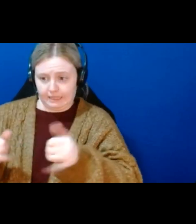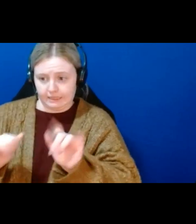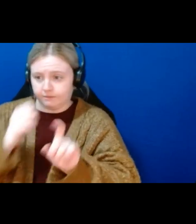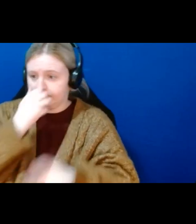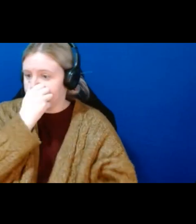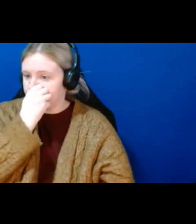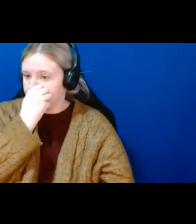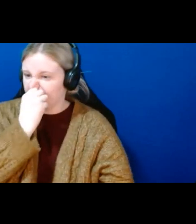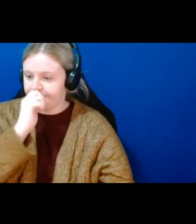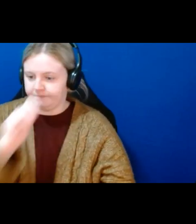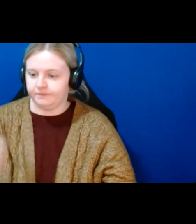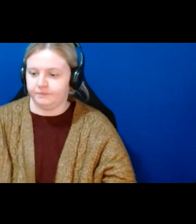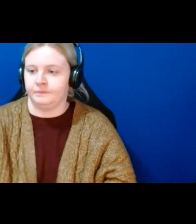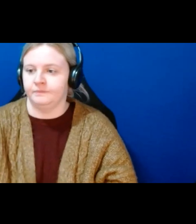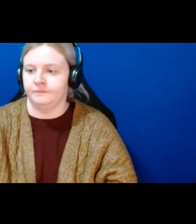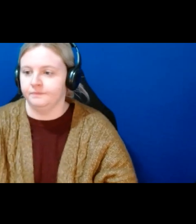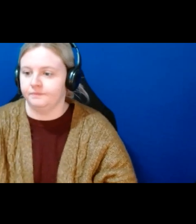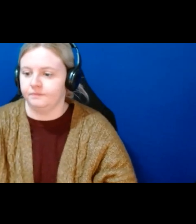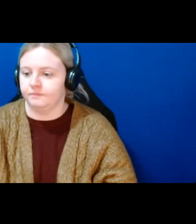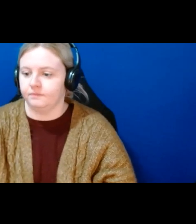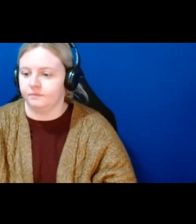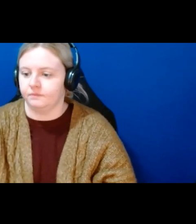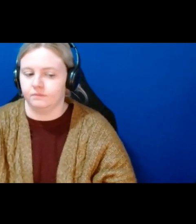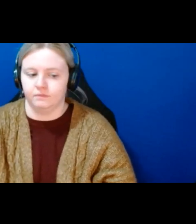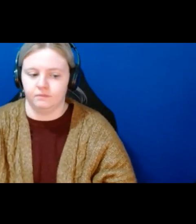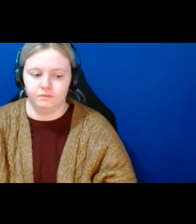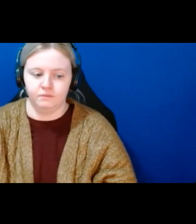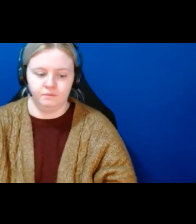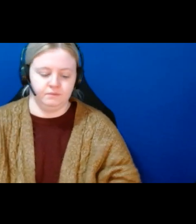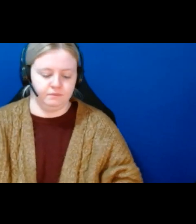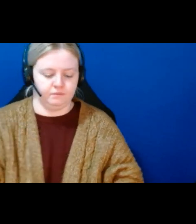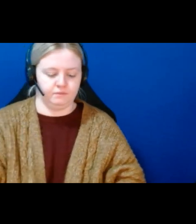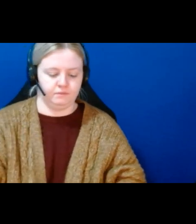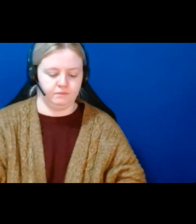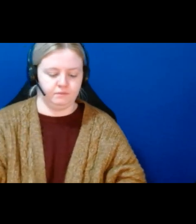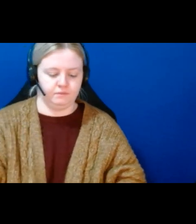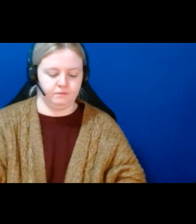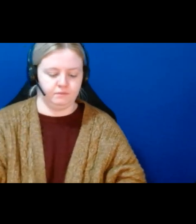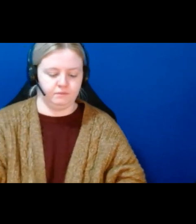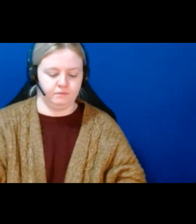so in rural areas for those one-on-ones it tends to be a bit